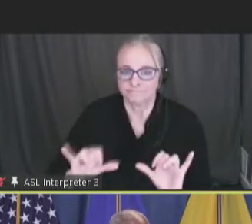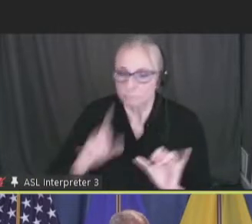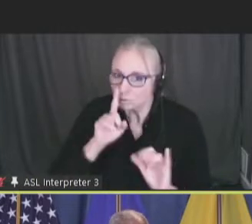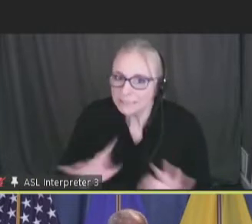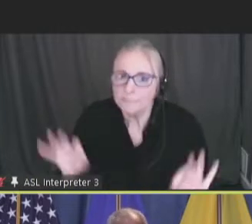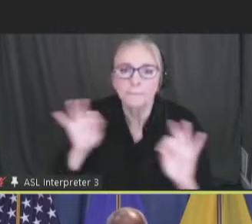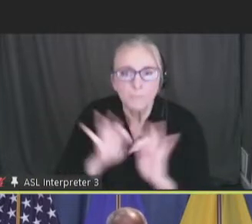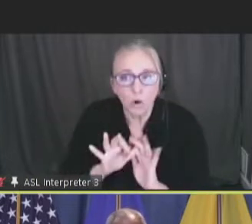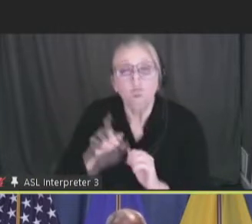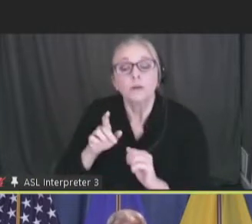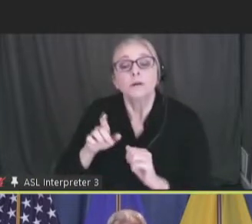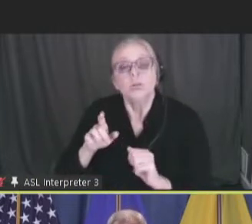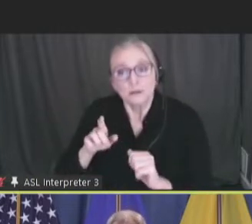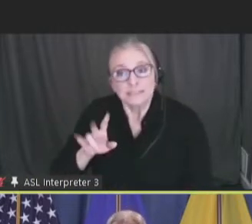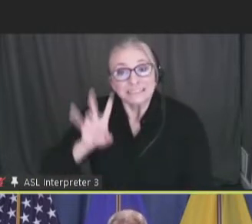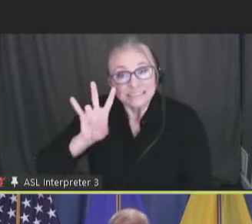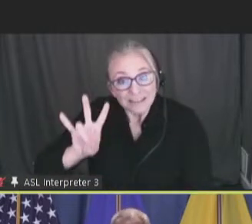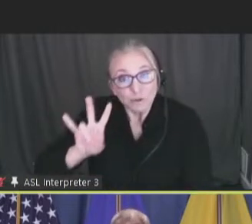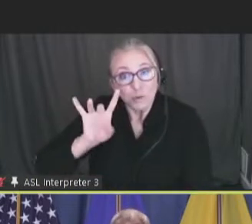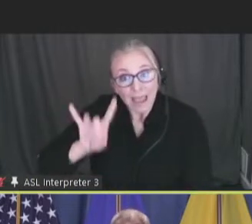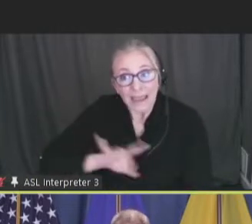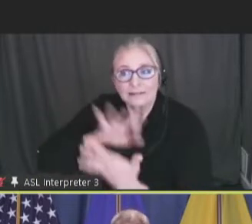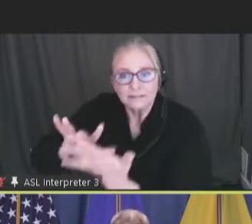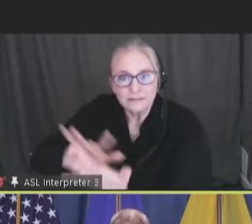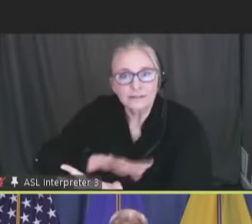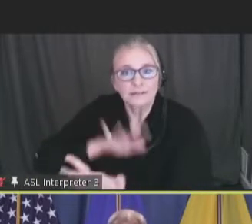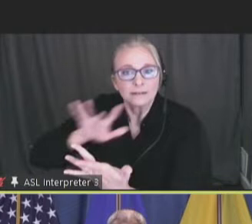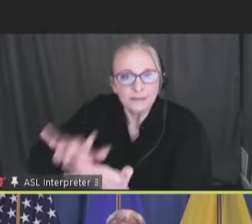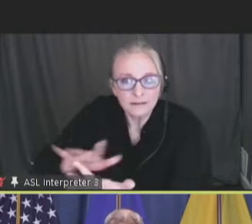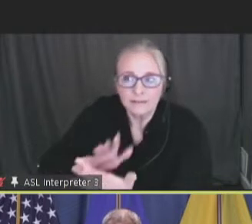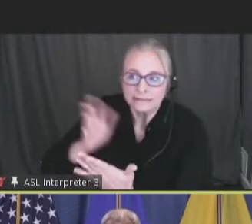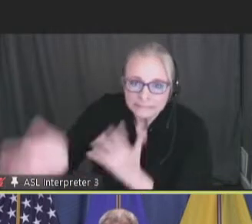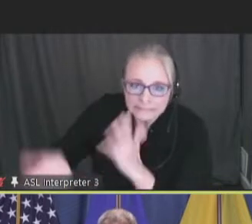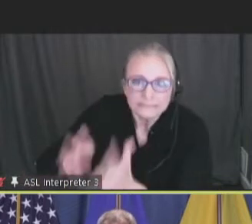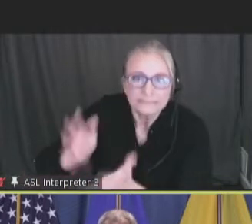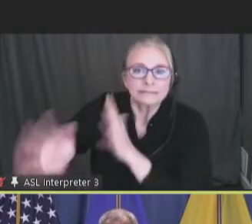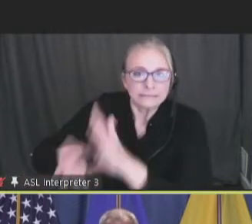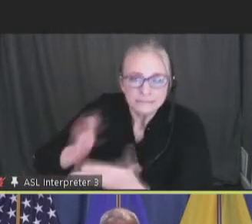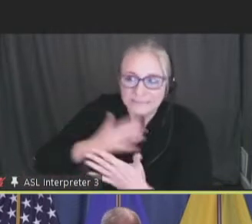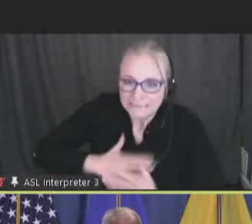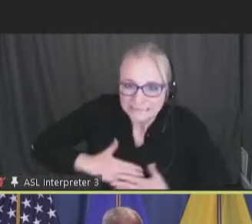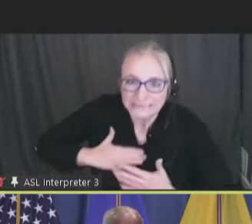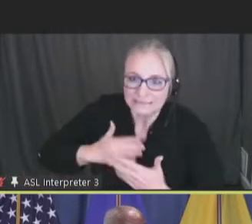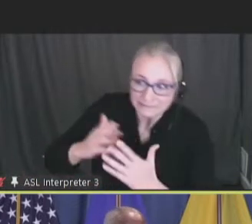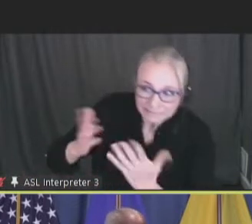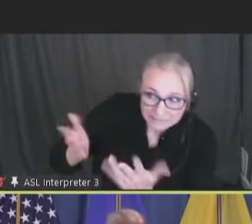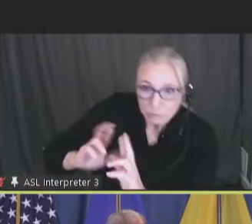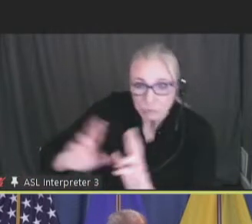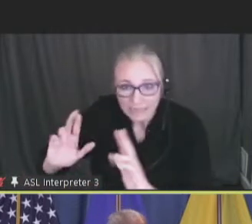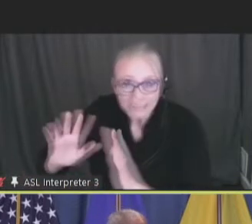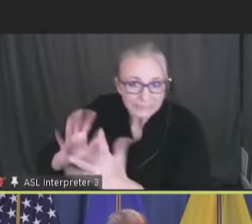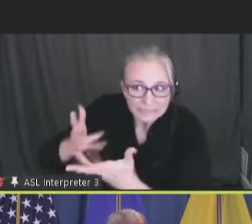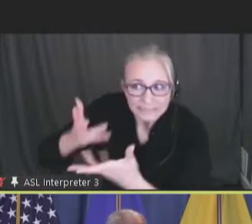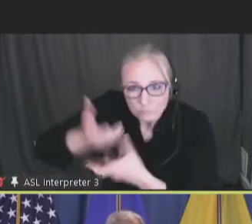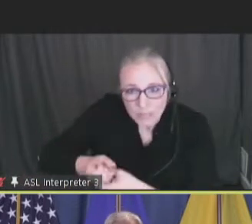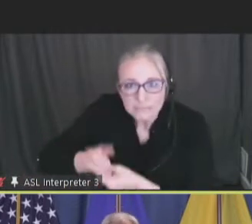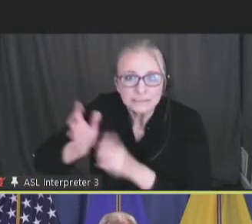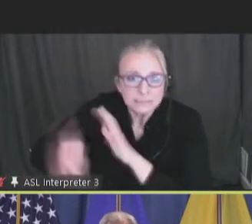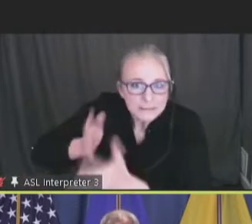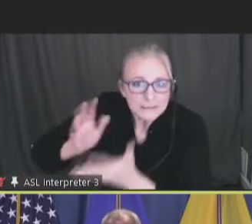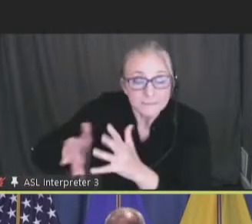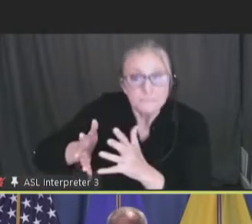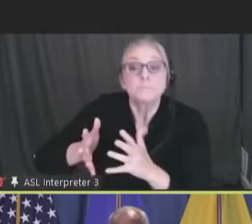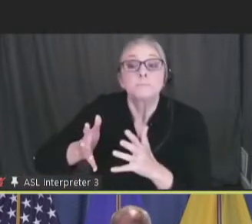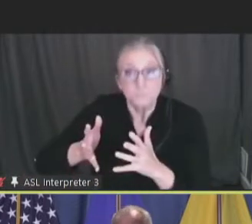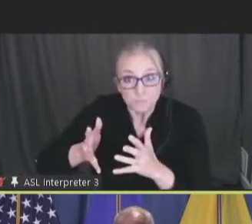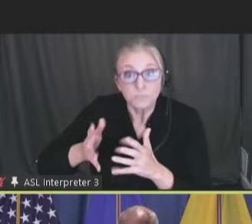stress enough, it takes seven to eight contacts to get them to the point where they're ready to take their first vaccine. And